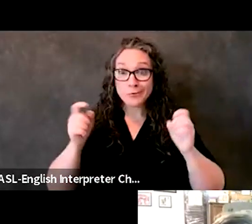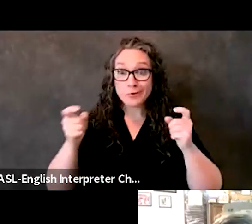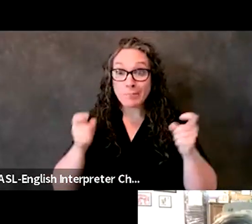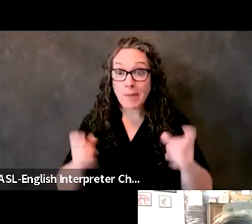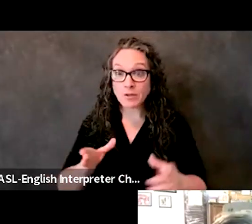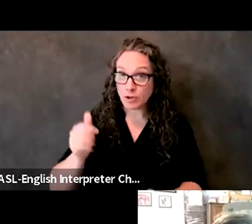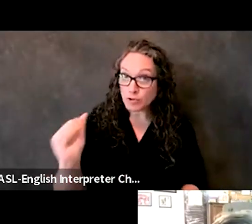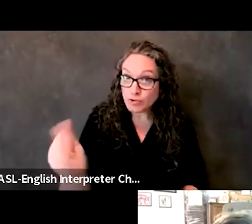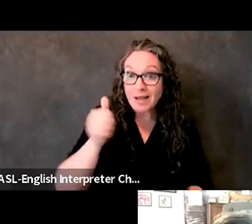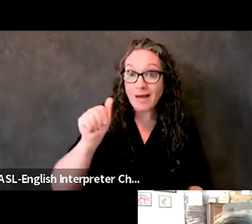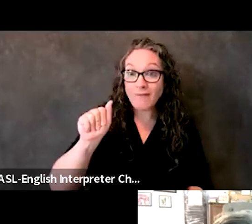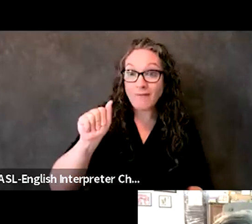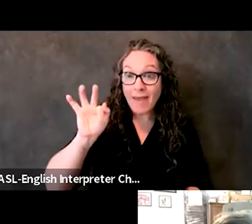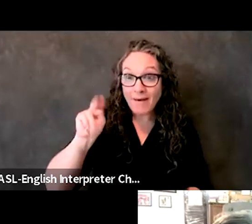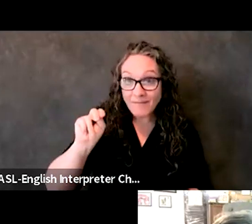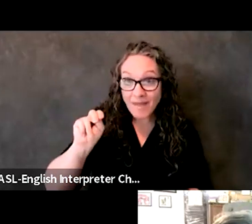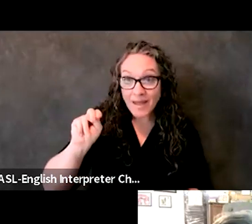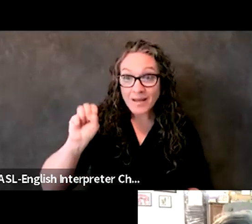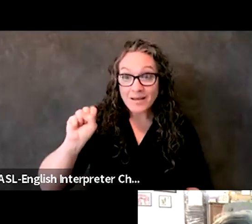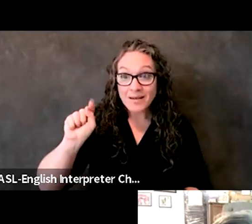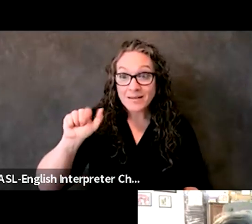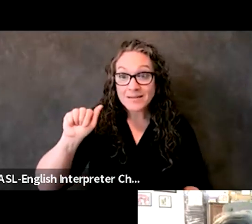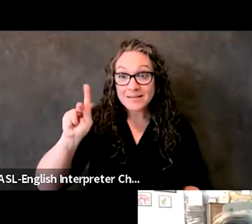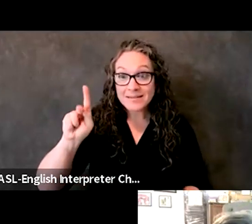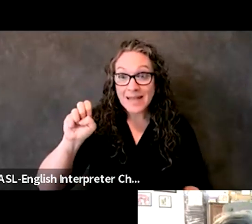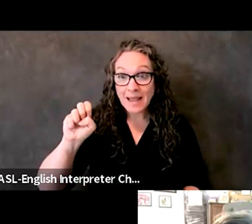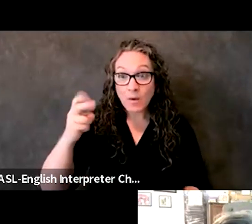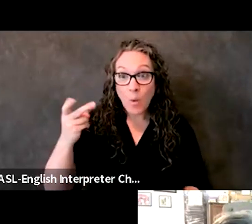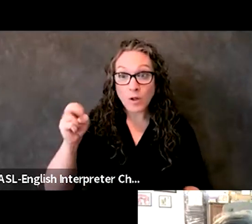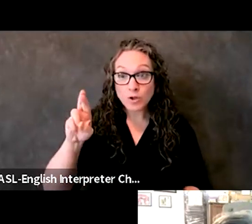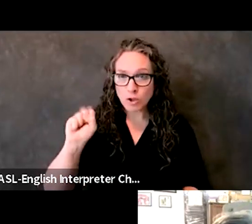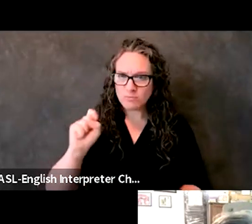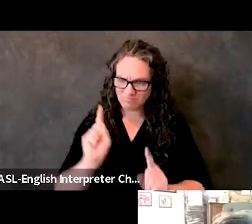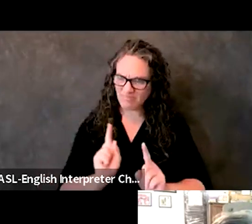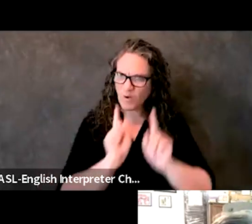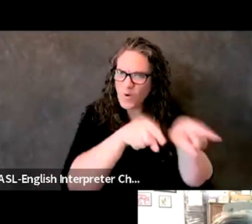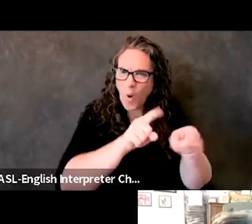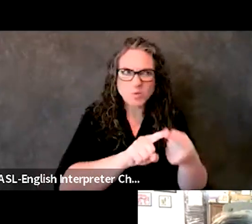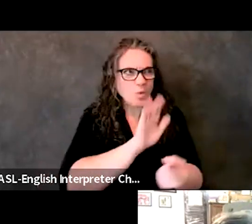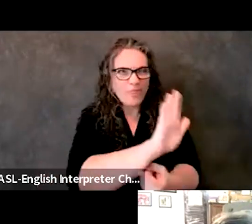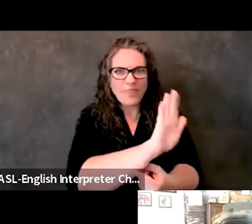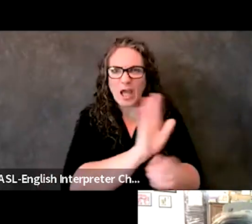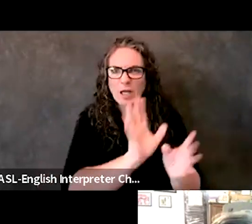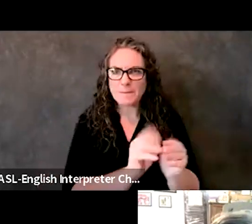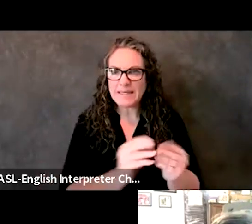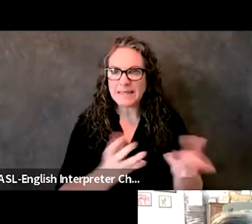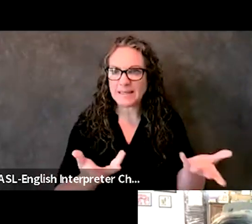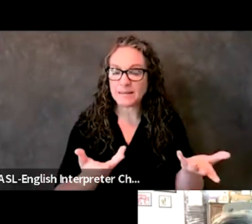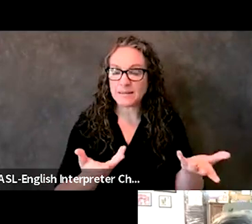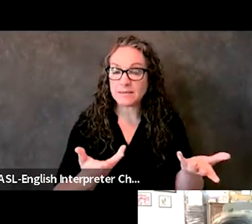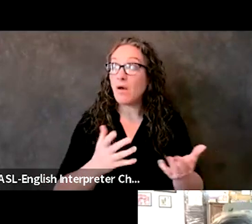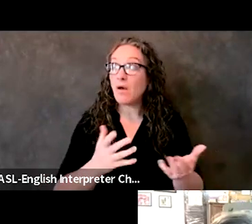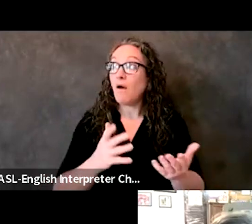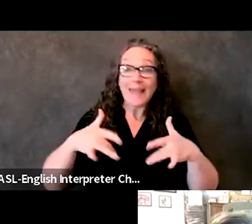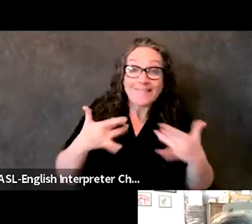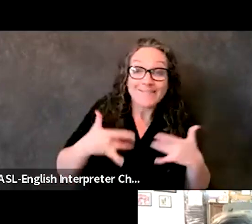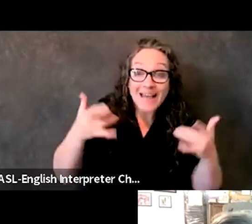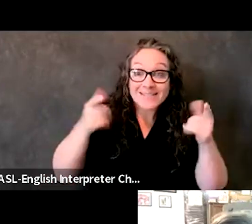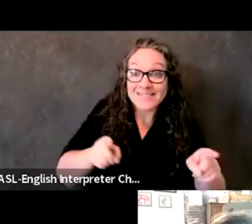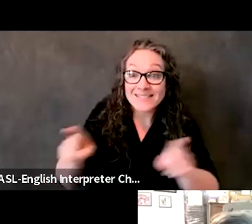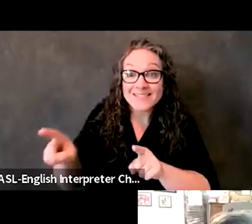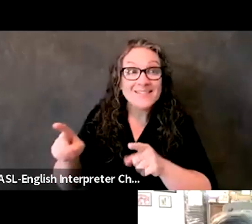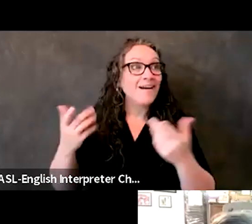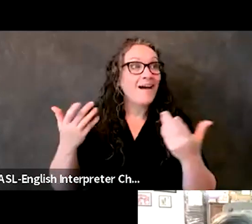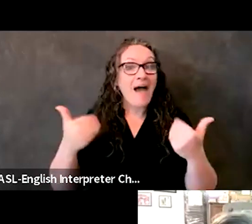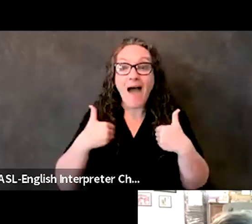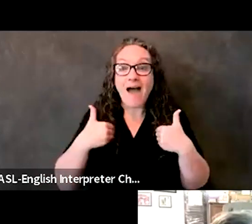an AFN stakeholder. Okay. Go to theirs. Okay. Uh, go to the events that community groups put up, uh, set up time